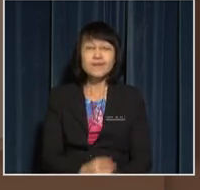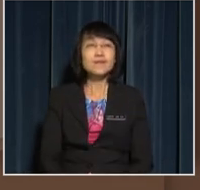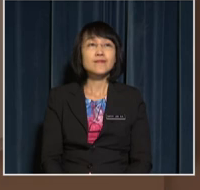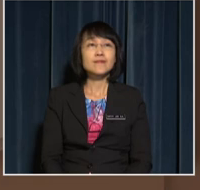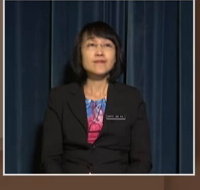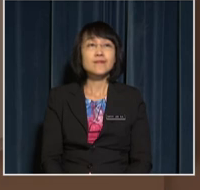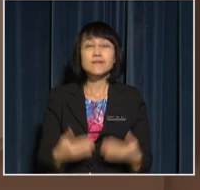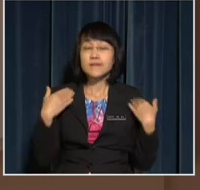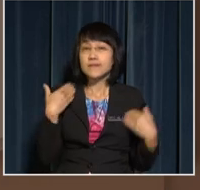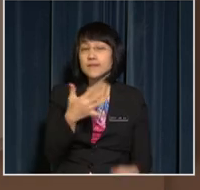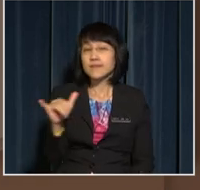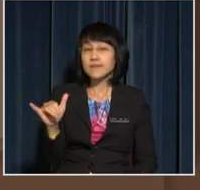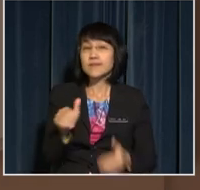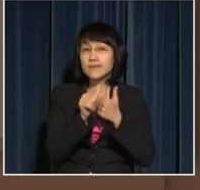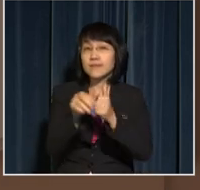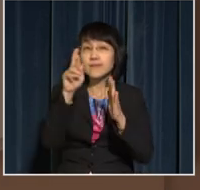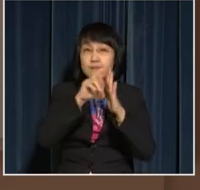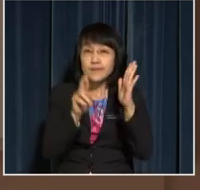Do they obey the rules?